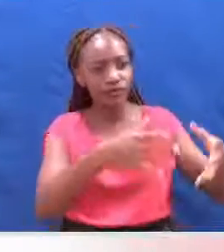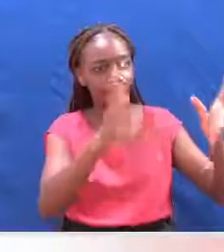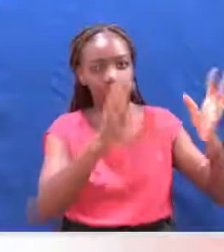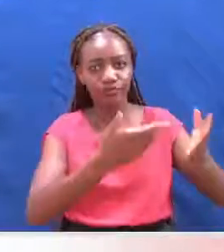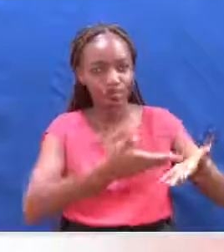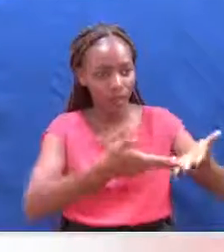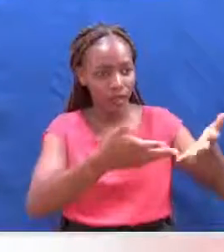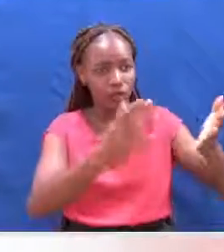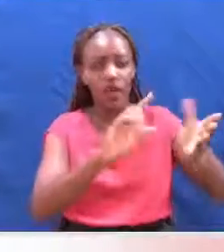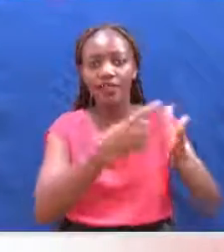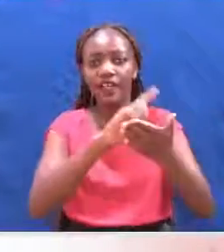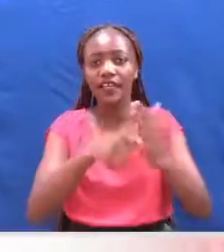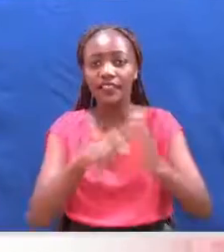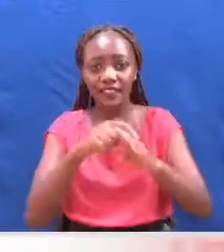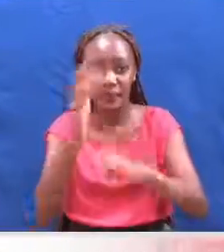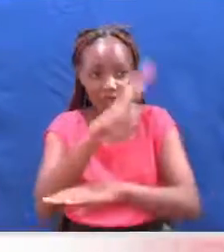However,